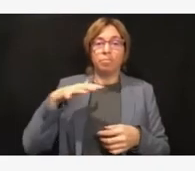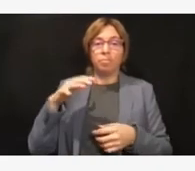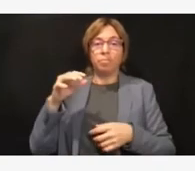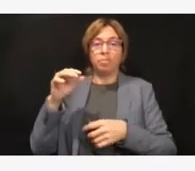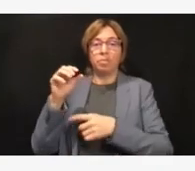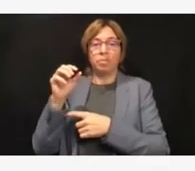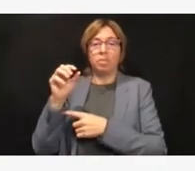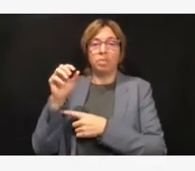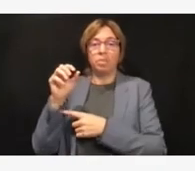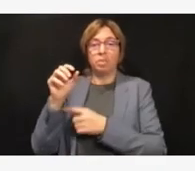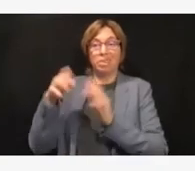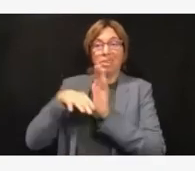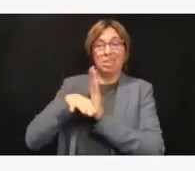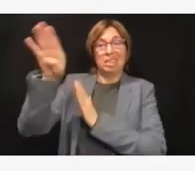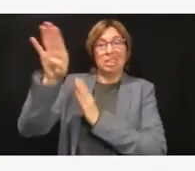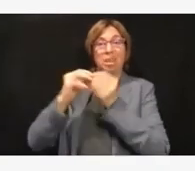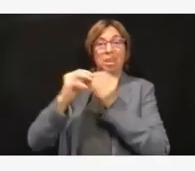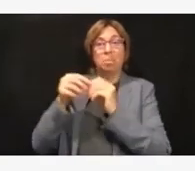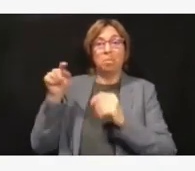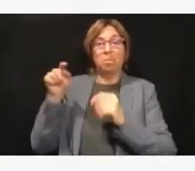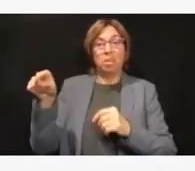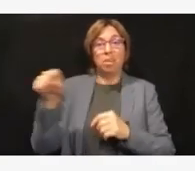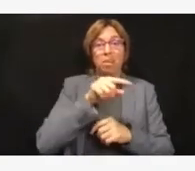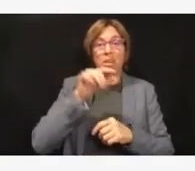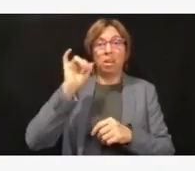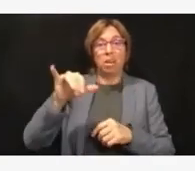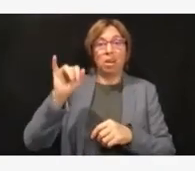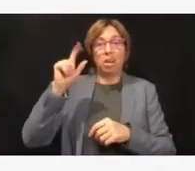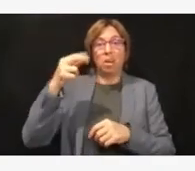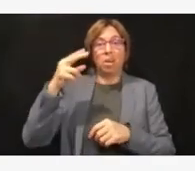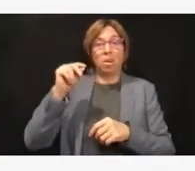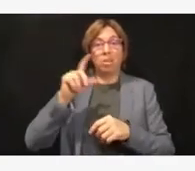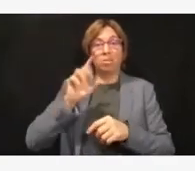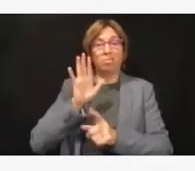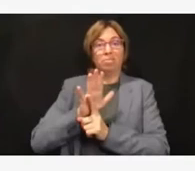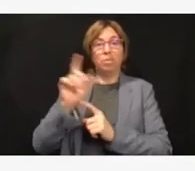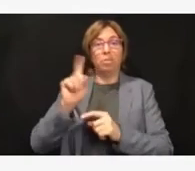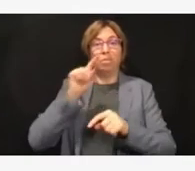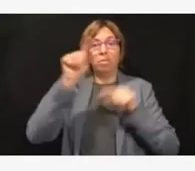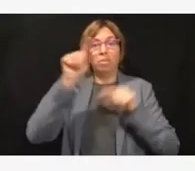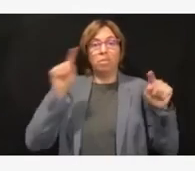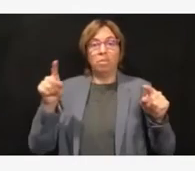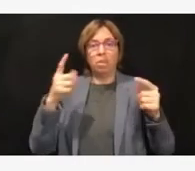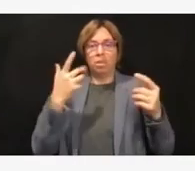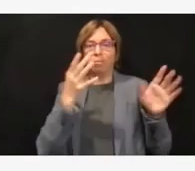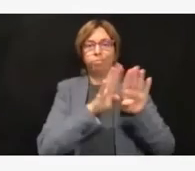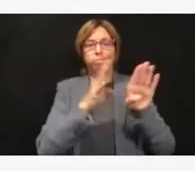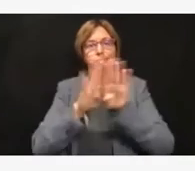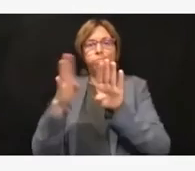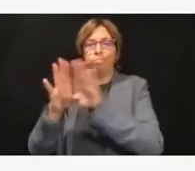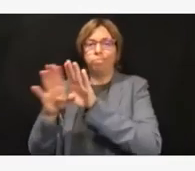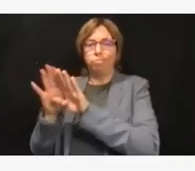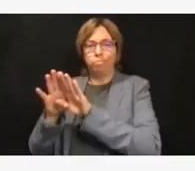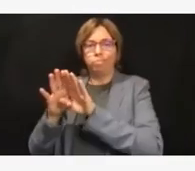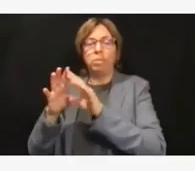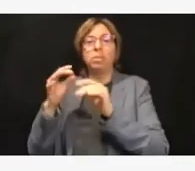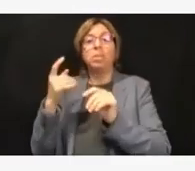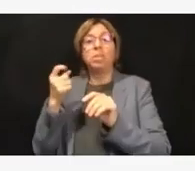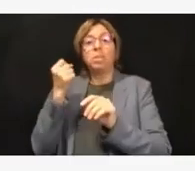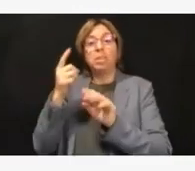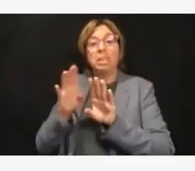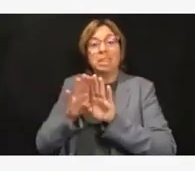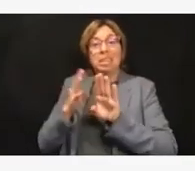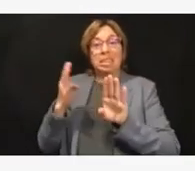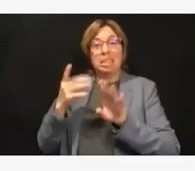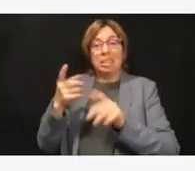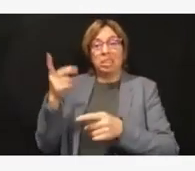units that we opened up in order to manage critically ill COVID patients, those have all been closed. We actually have